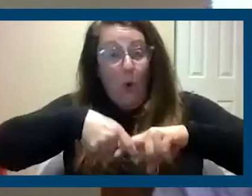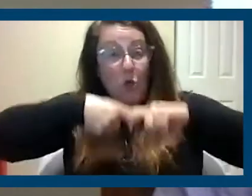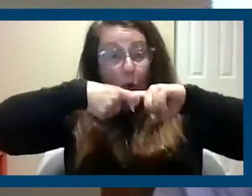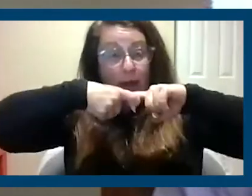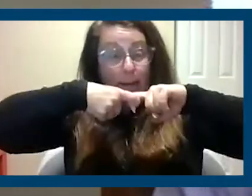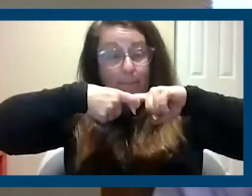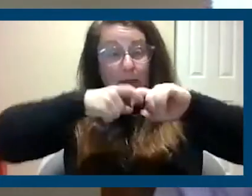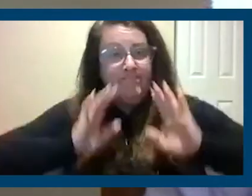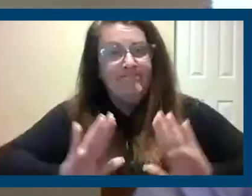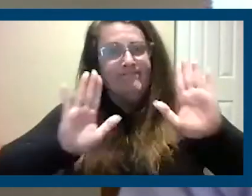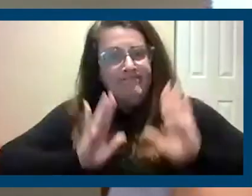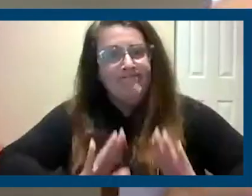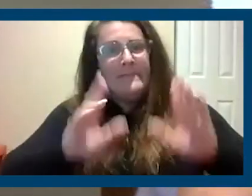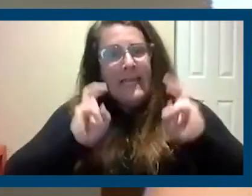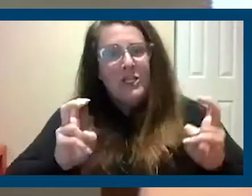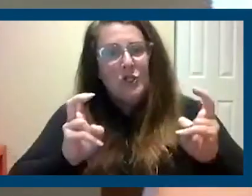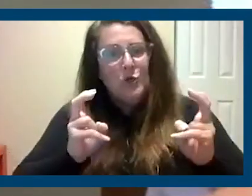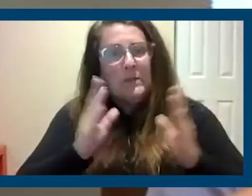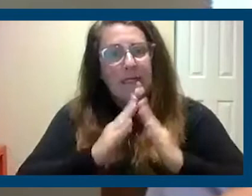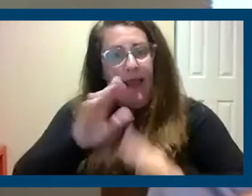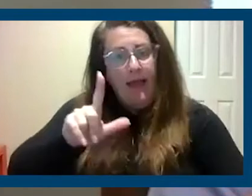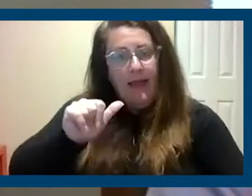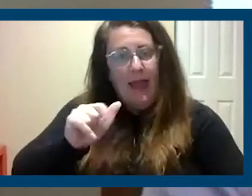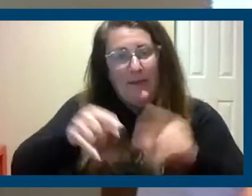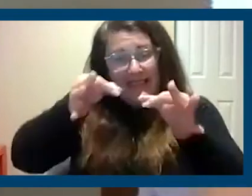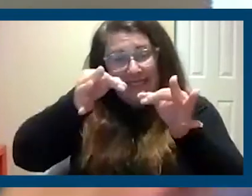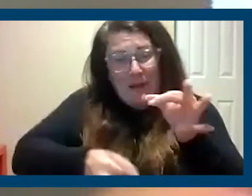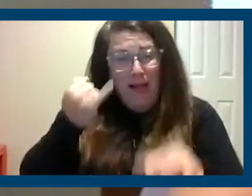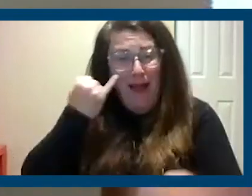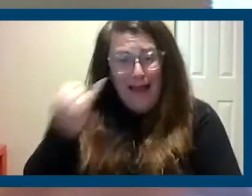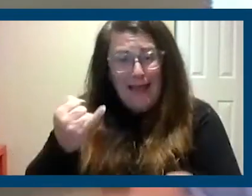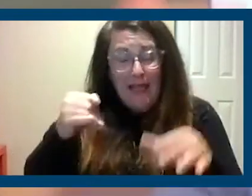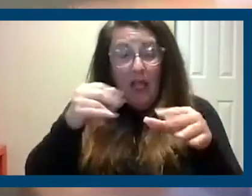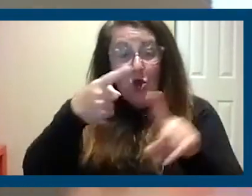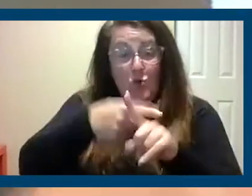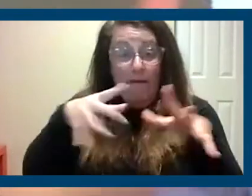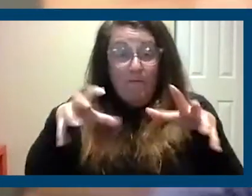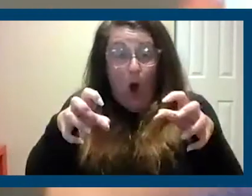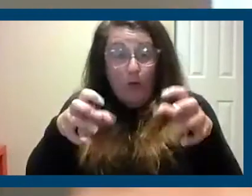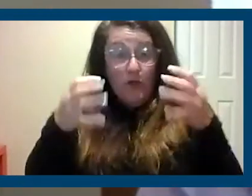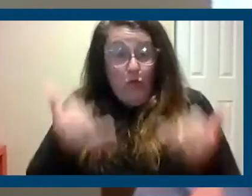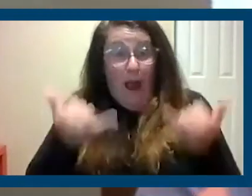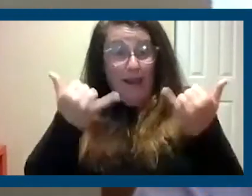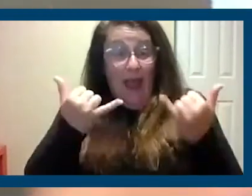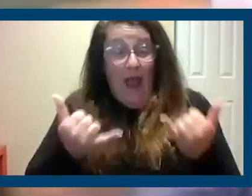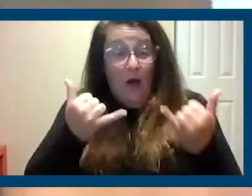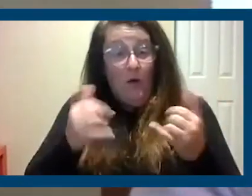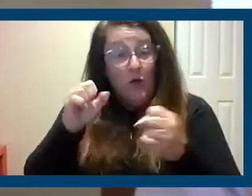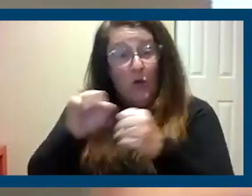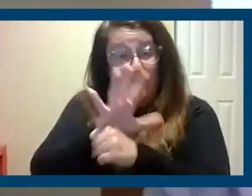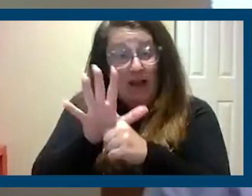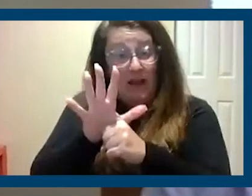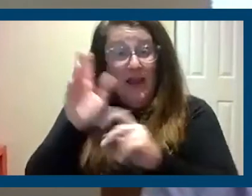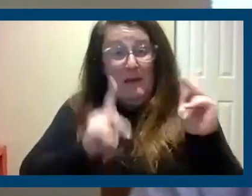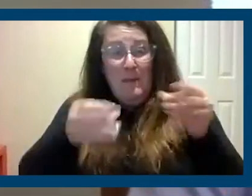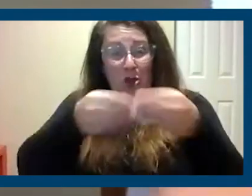envelope in the city of L.A. But the simple idea of freezing rents during this pandemic, when people have